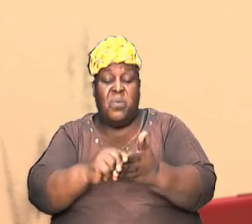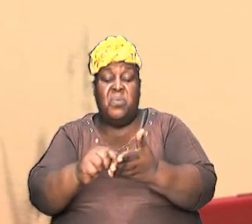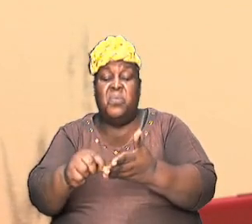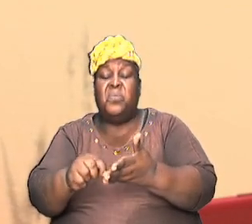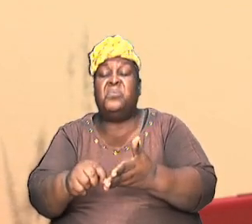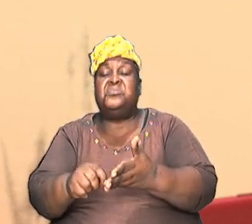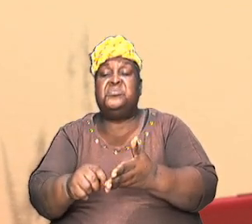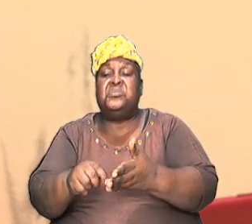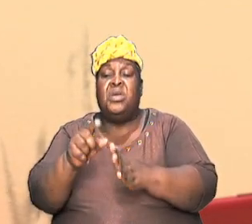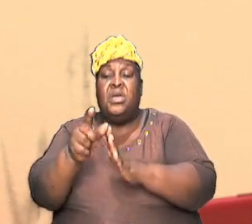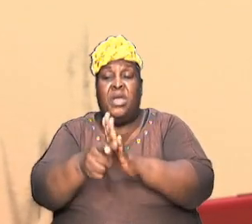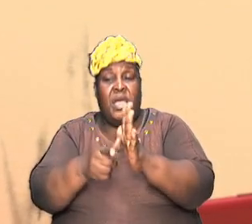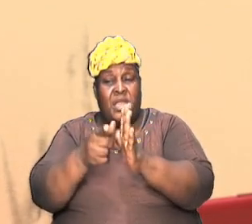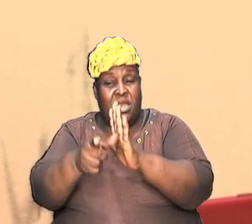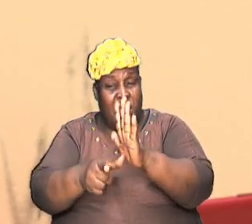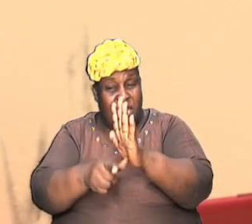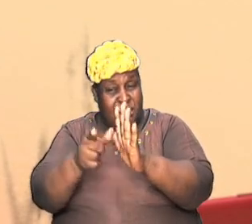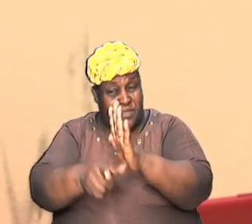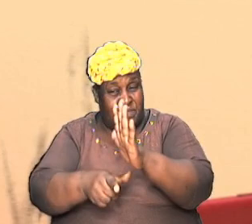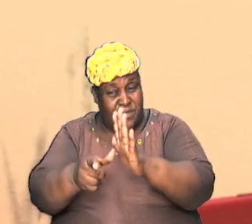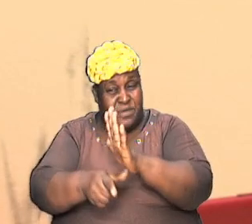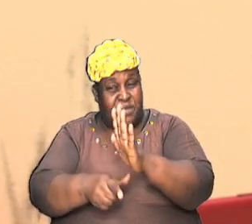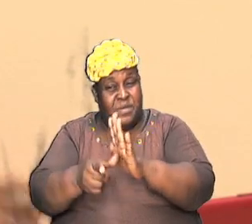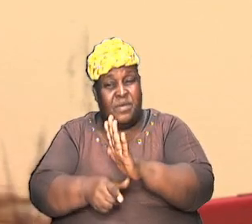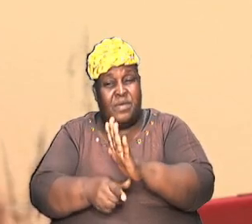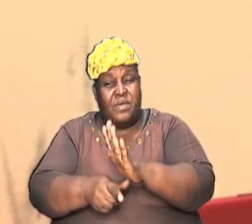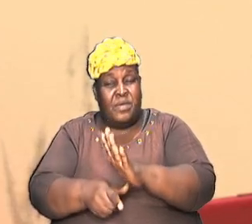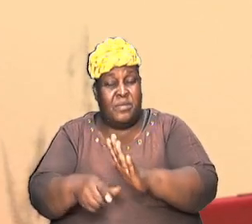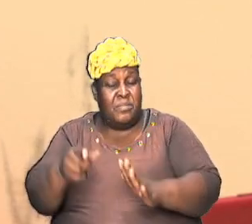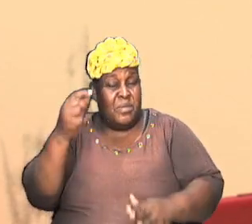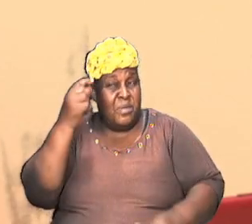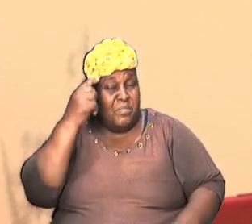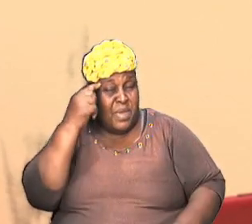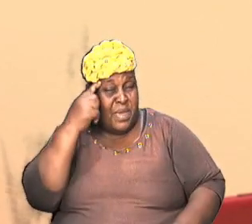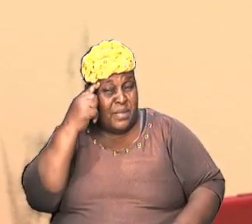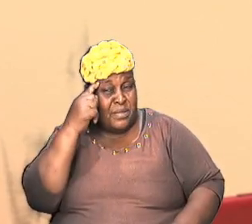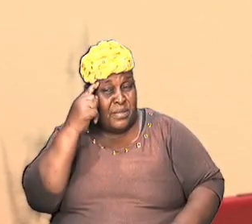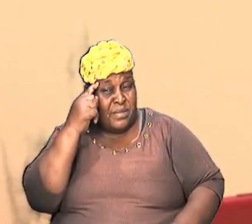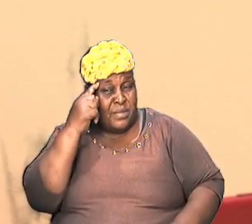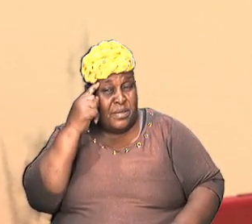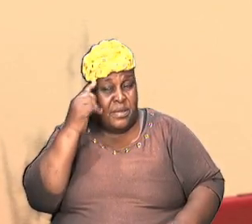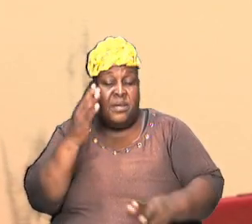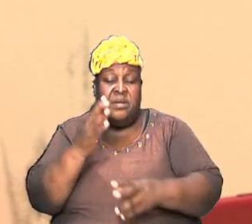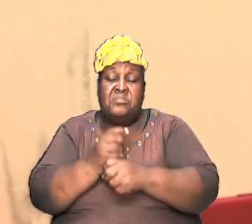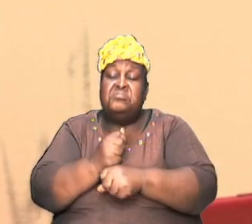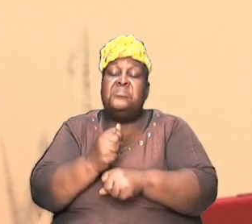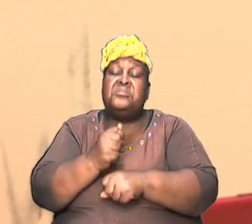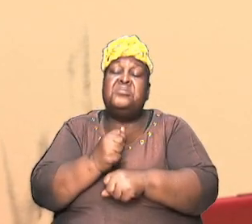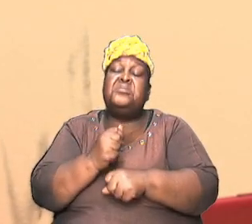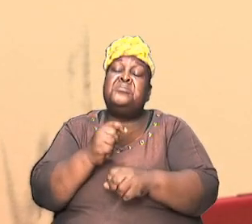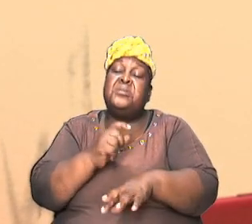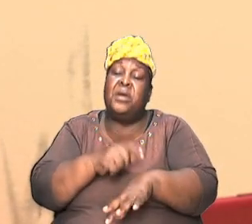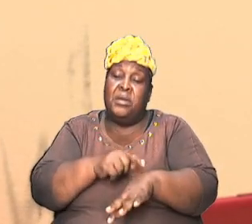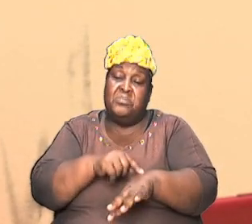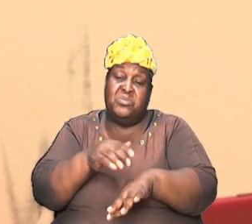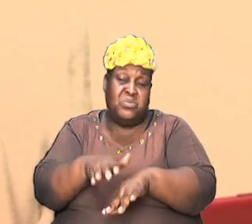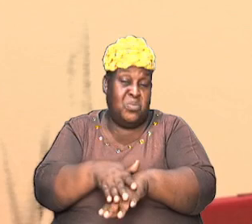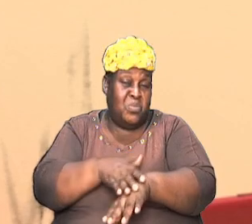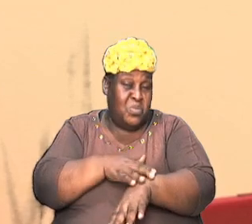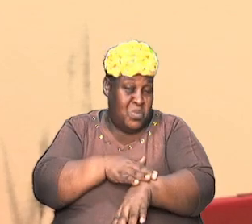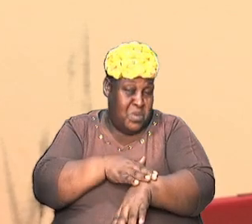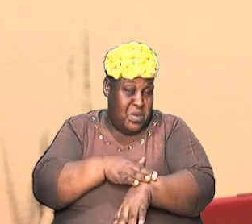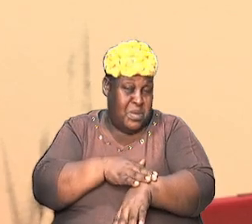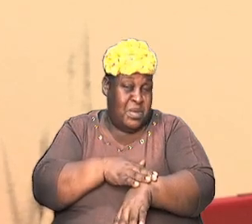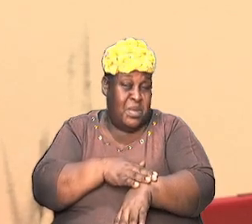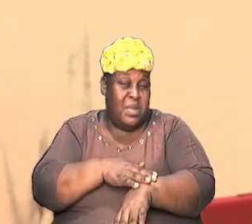riveted in our minds, firstly. And just take our time and somehow have